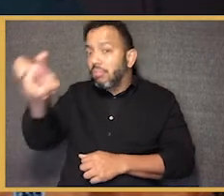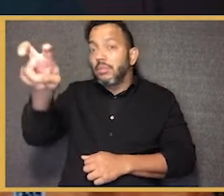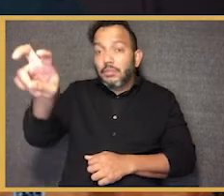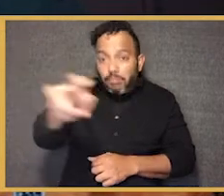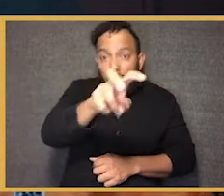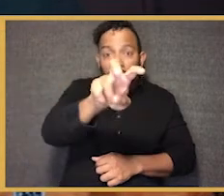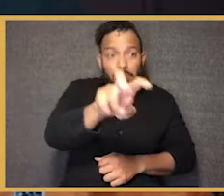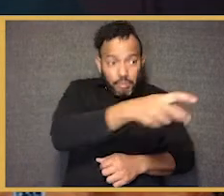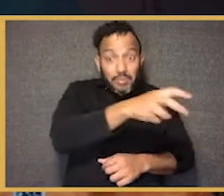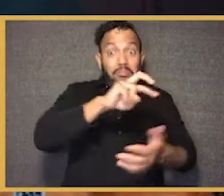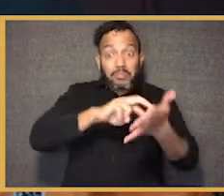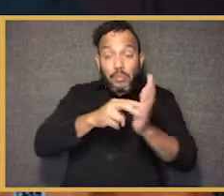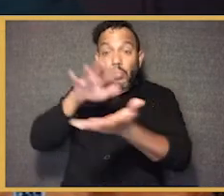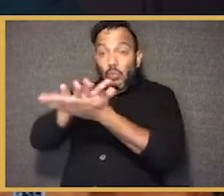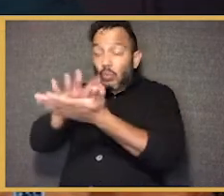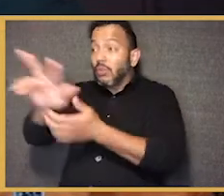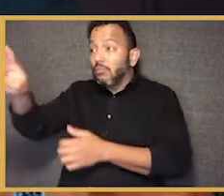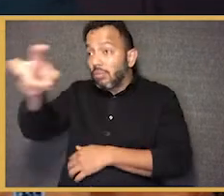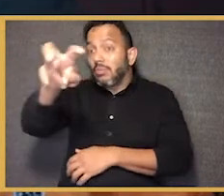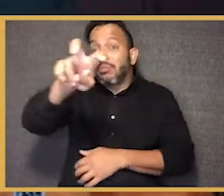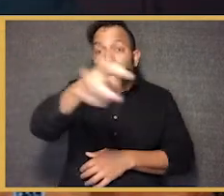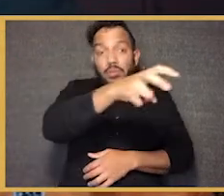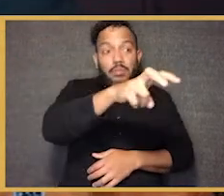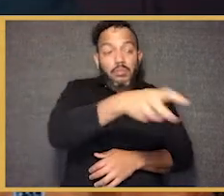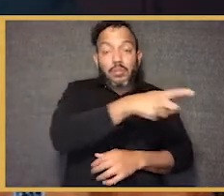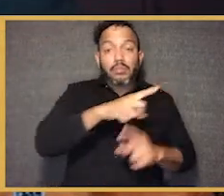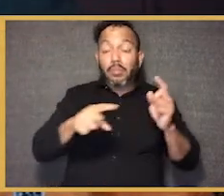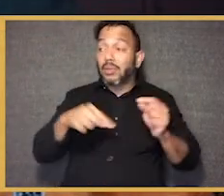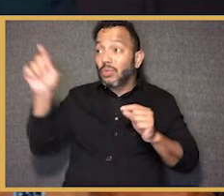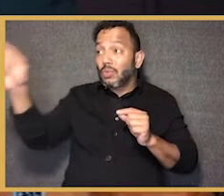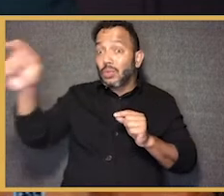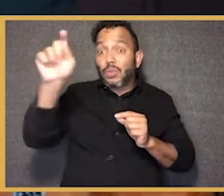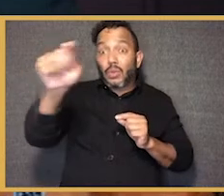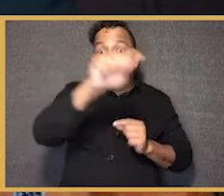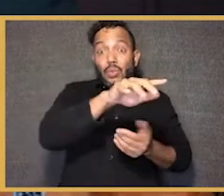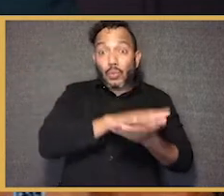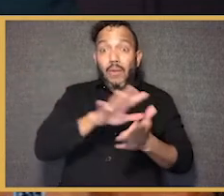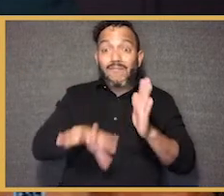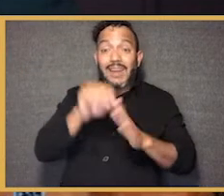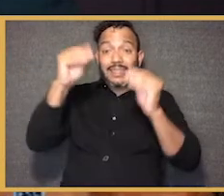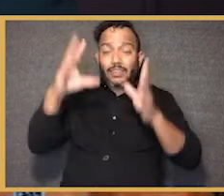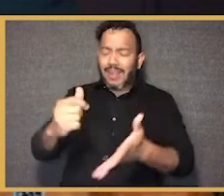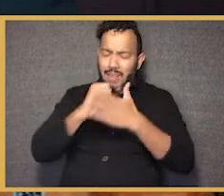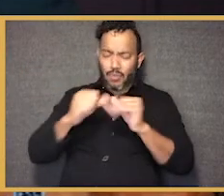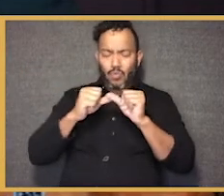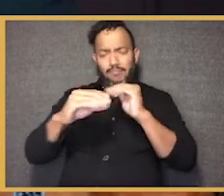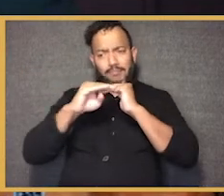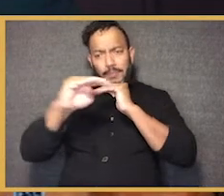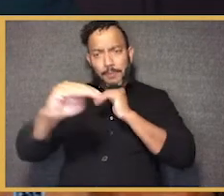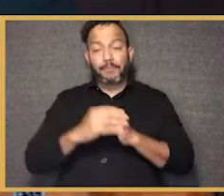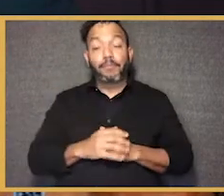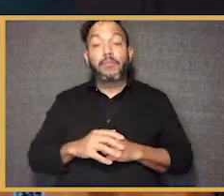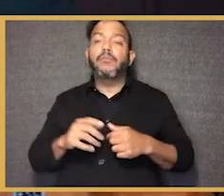who gave me a sense of hope and purpose. But we'll say, you know, it's not a straight line. And in high school,